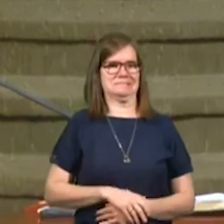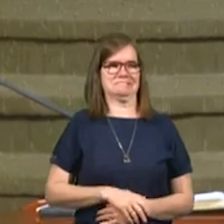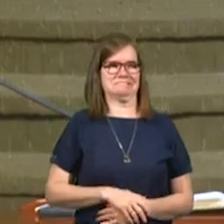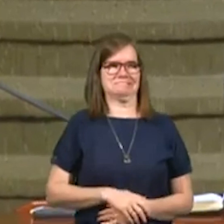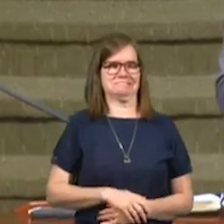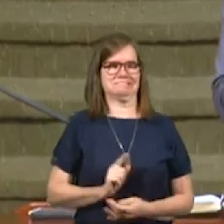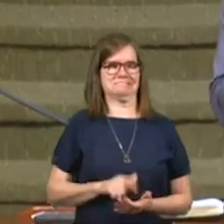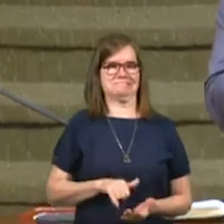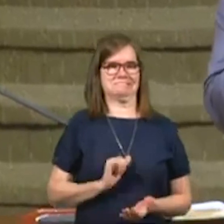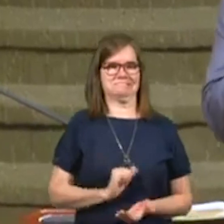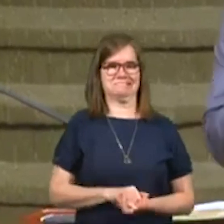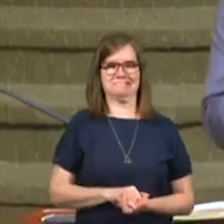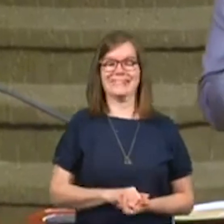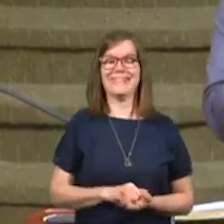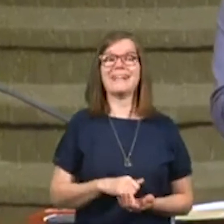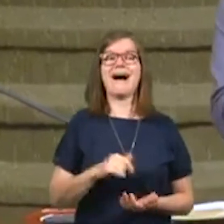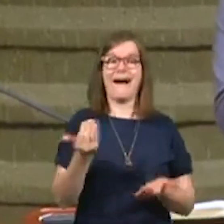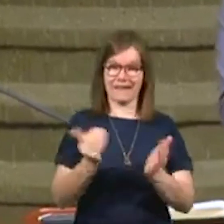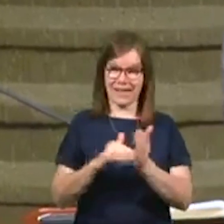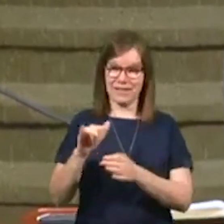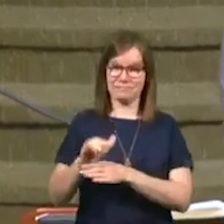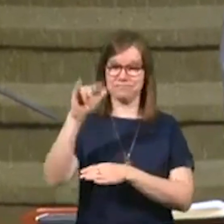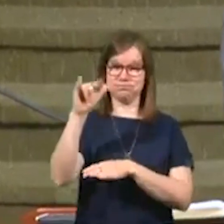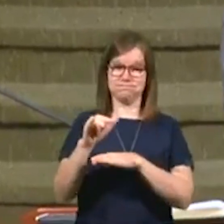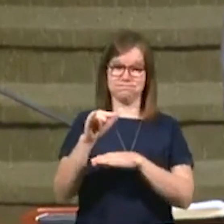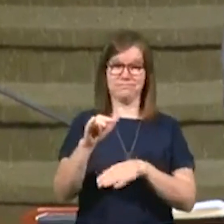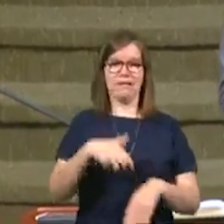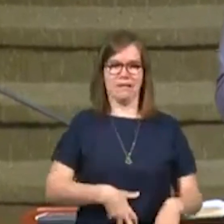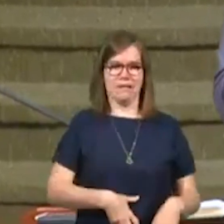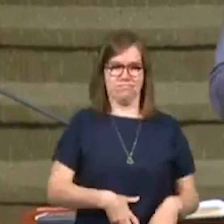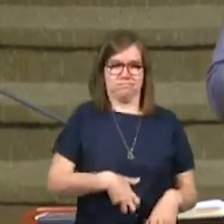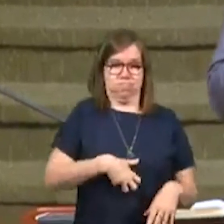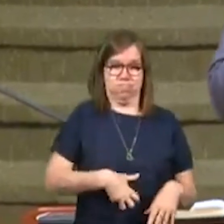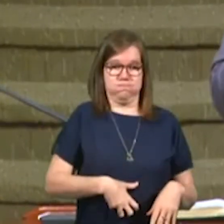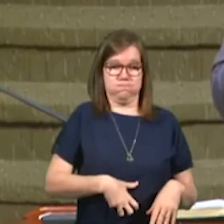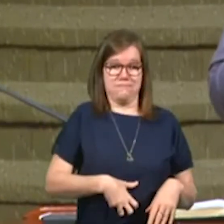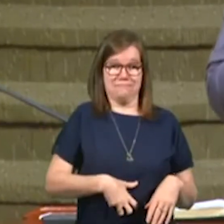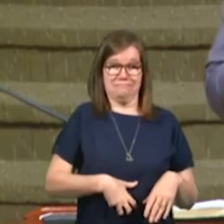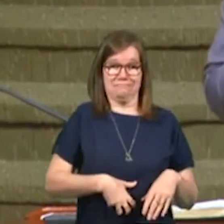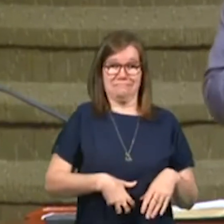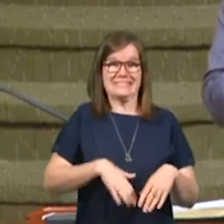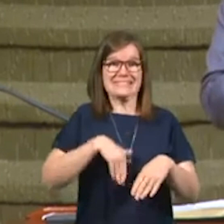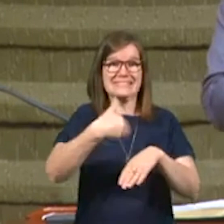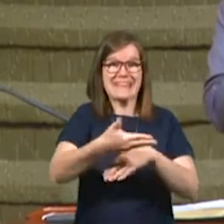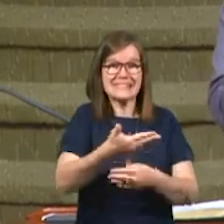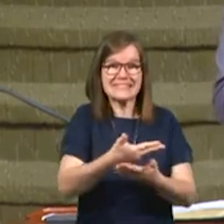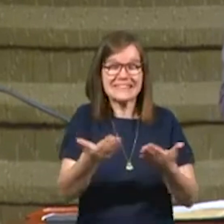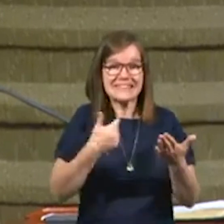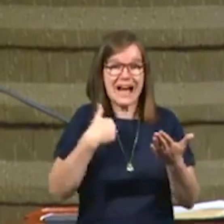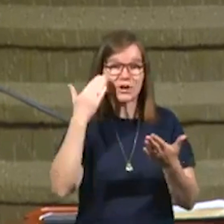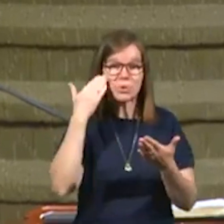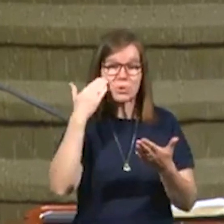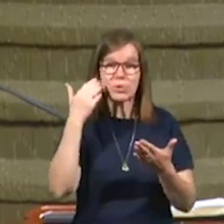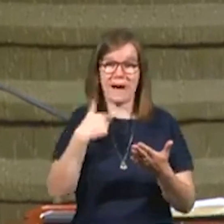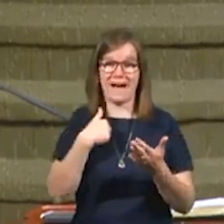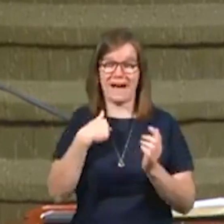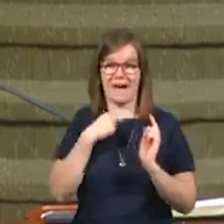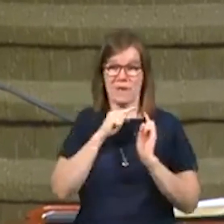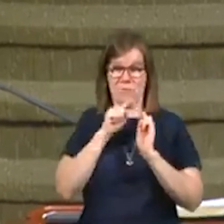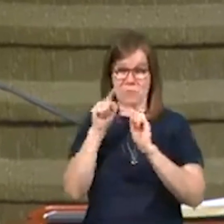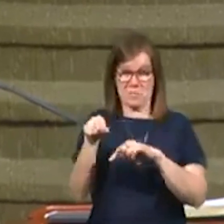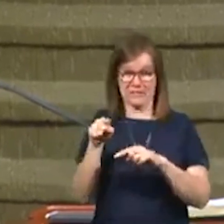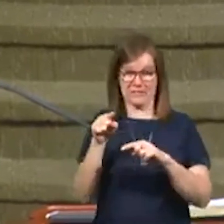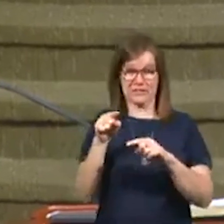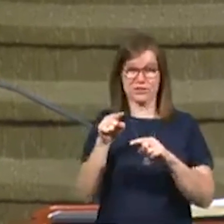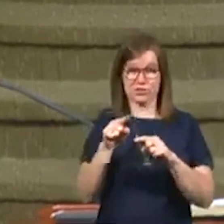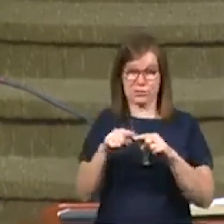that exactly? And then the, the plane jumped again and my stomach jumped again. Next thing I knew, you know, I, I made my way to the,